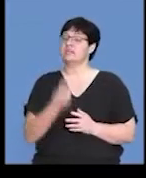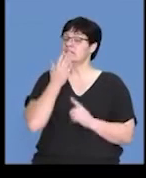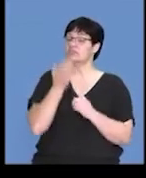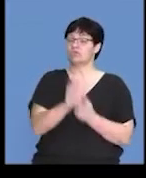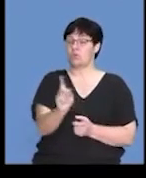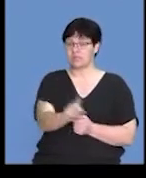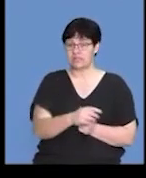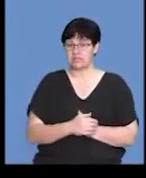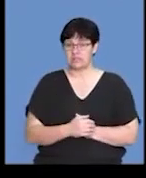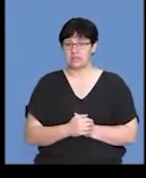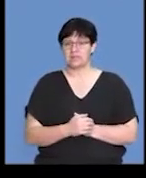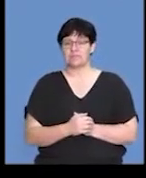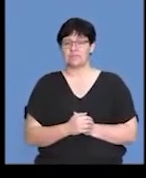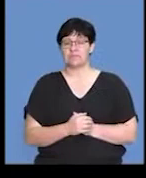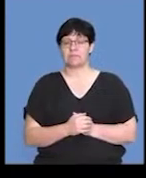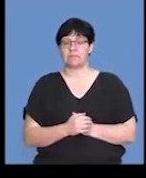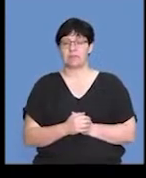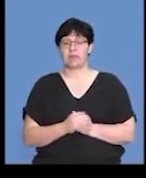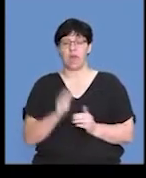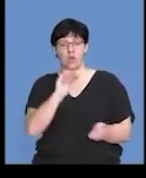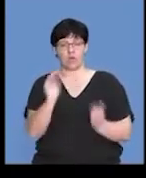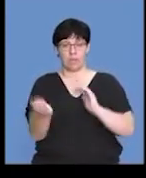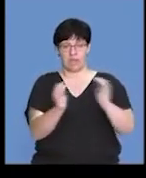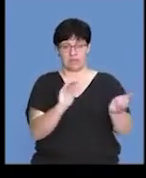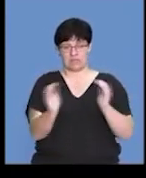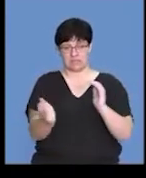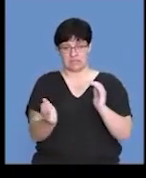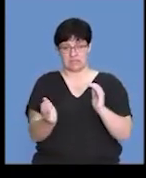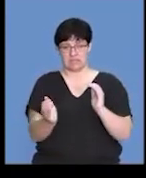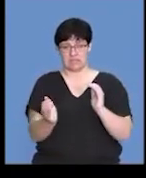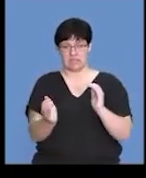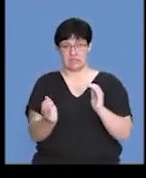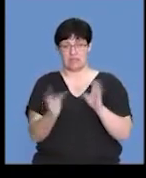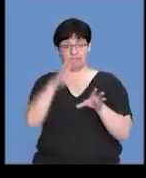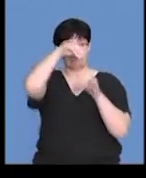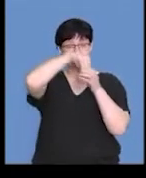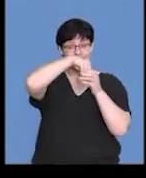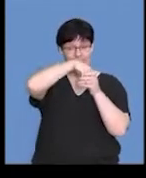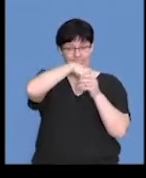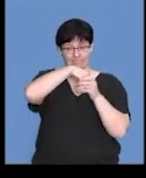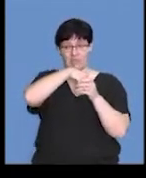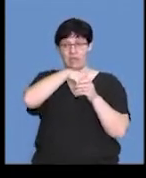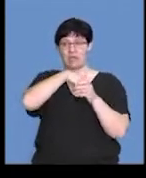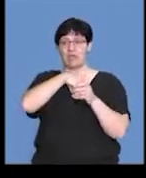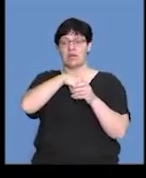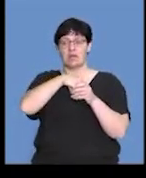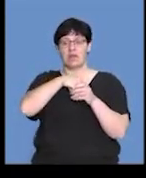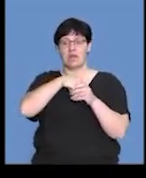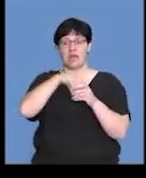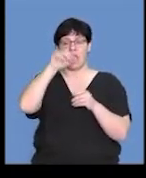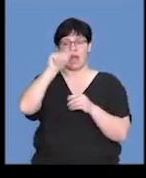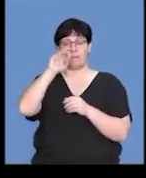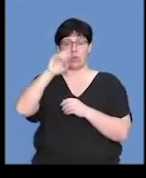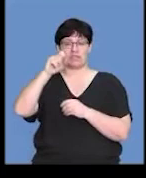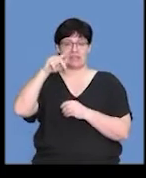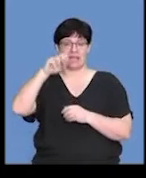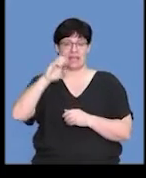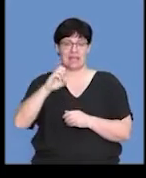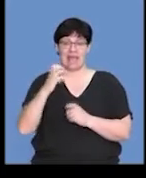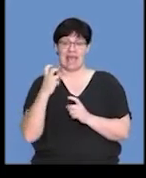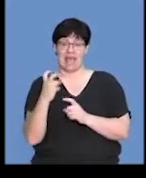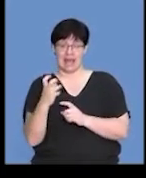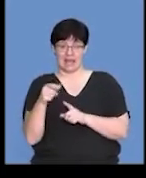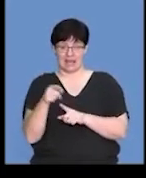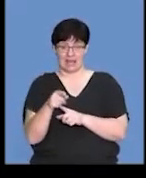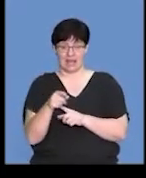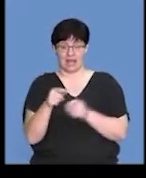the comparison of the composition of the amniotic egg in three different